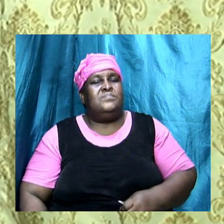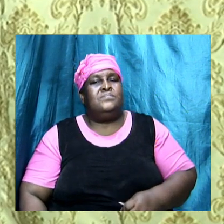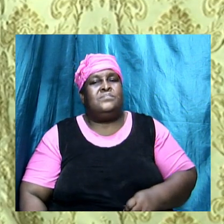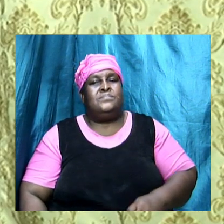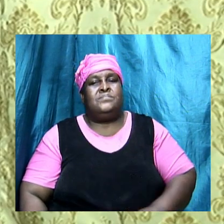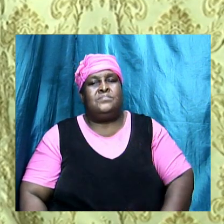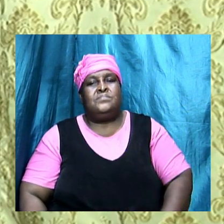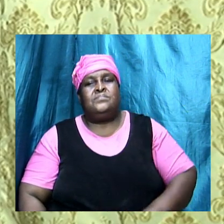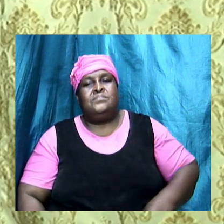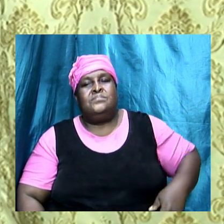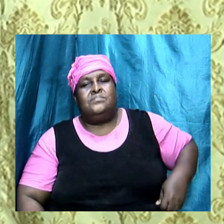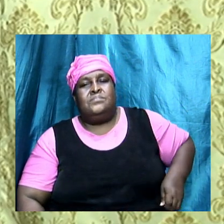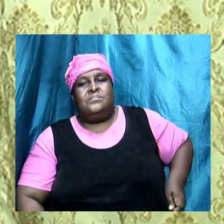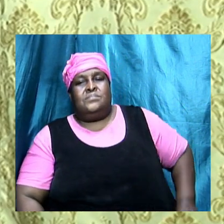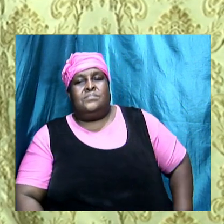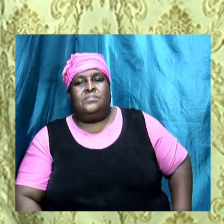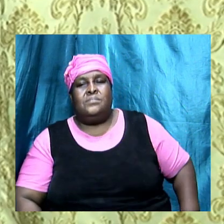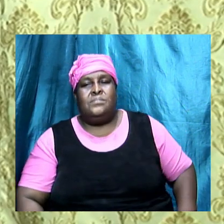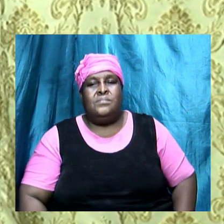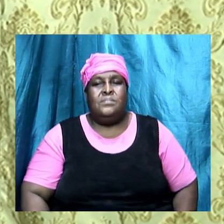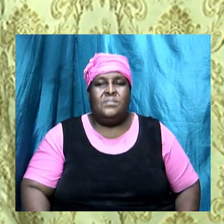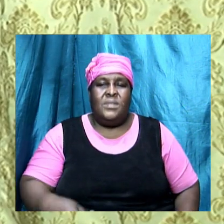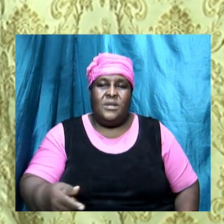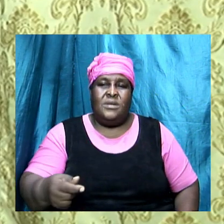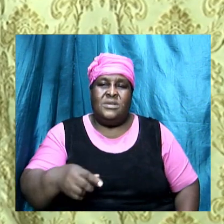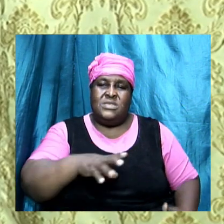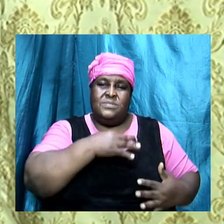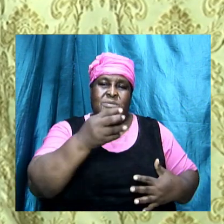these people have some spirit with them and you see when they talk